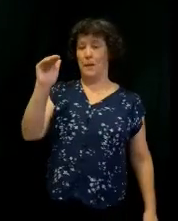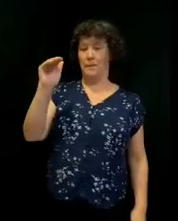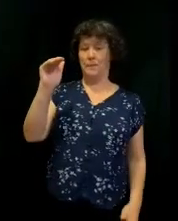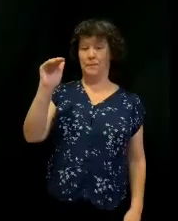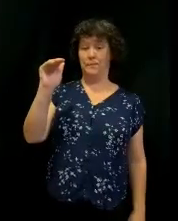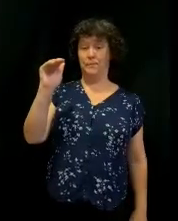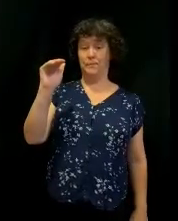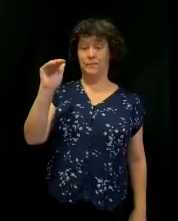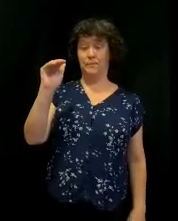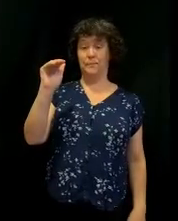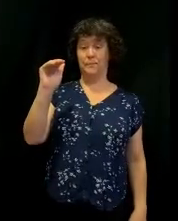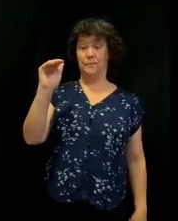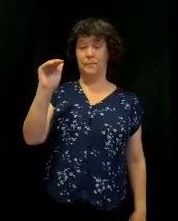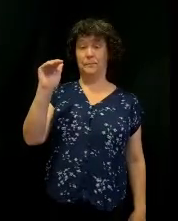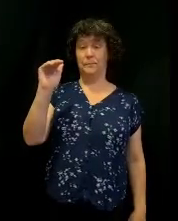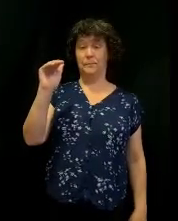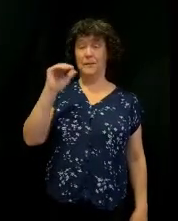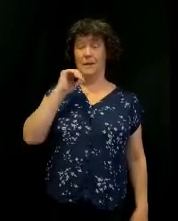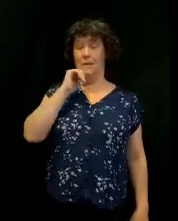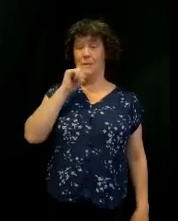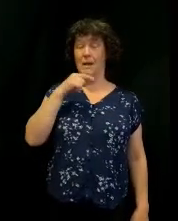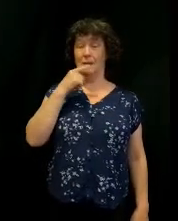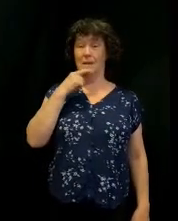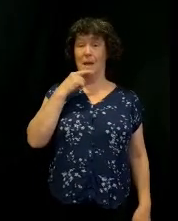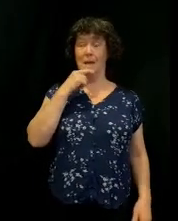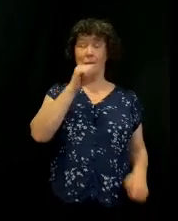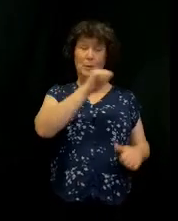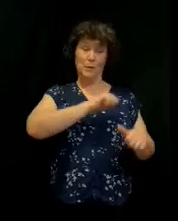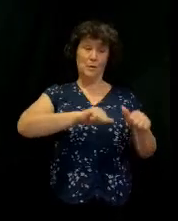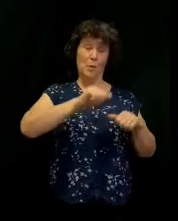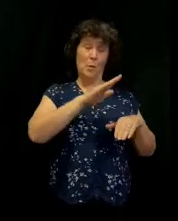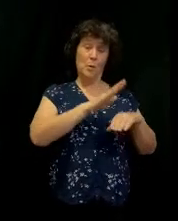It is. Now, I'm not saying there's not anointing on songs. There is.